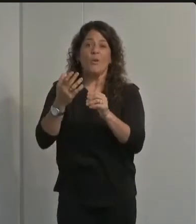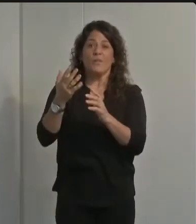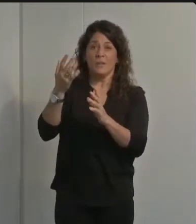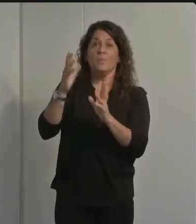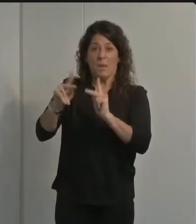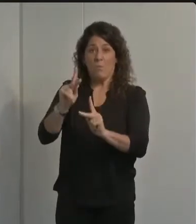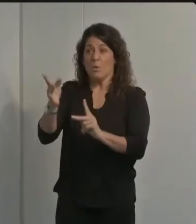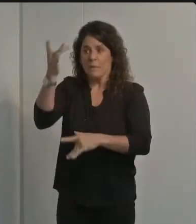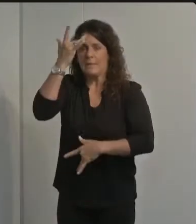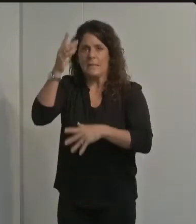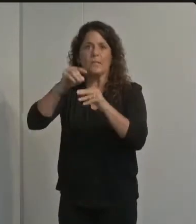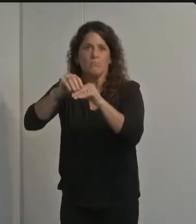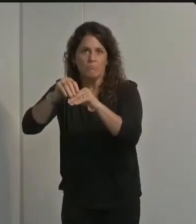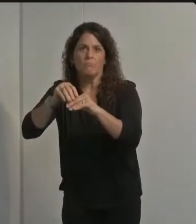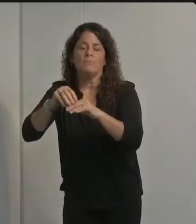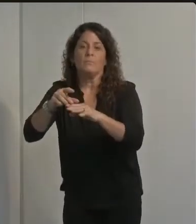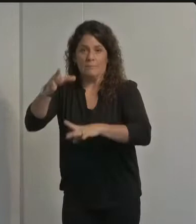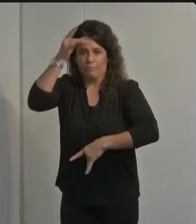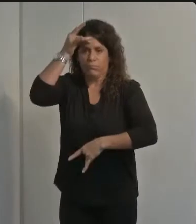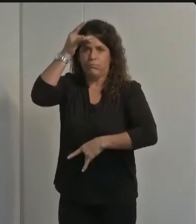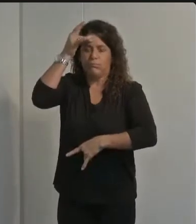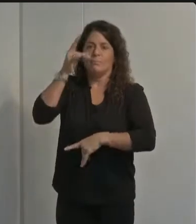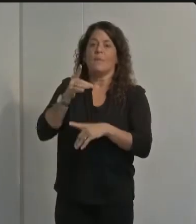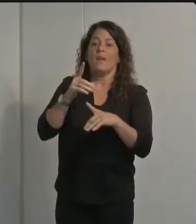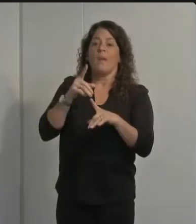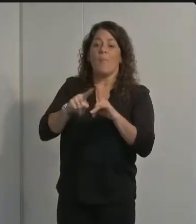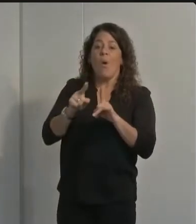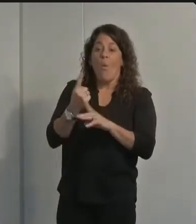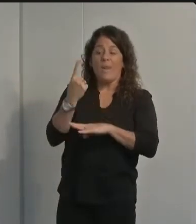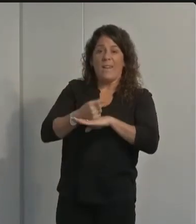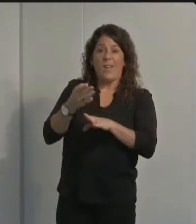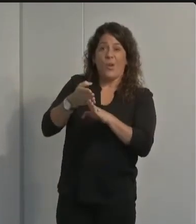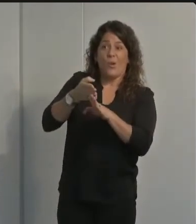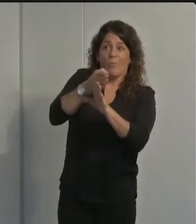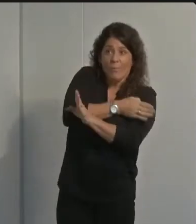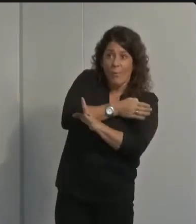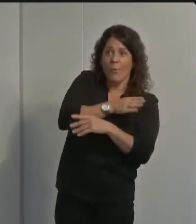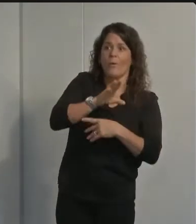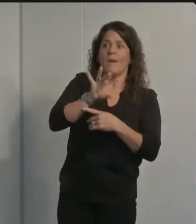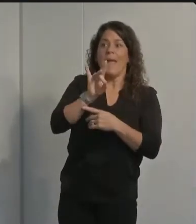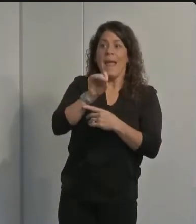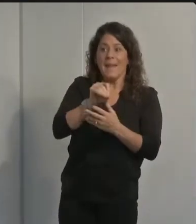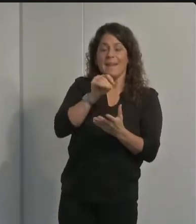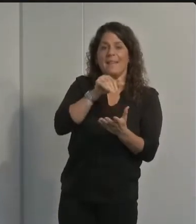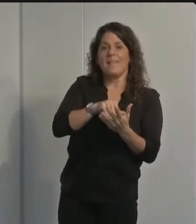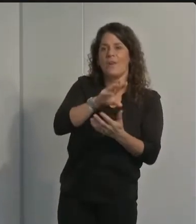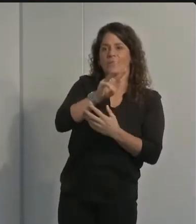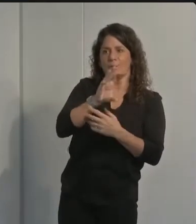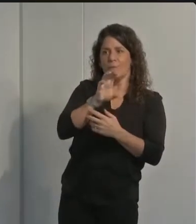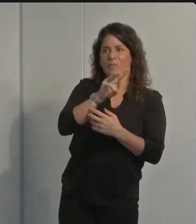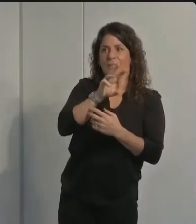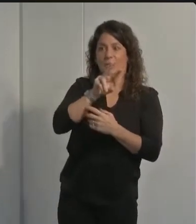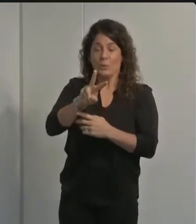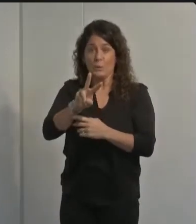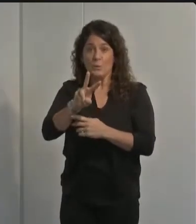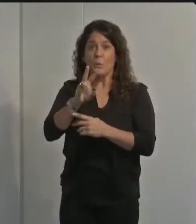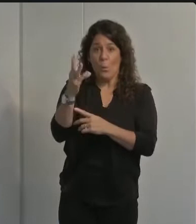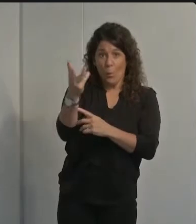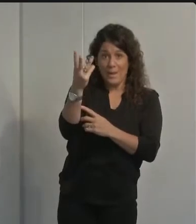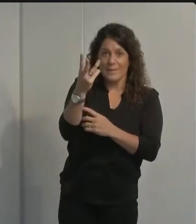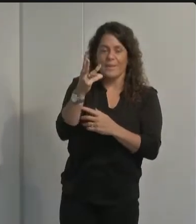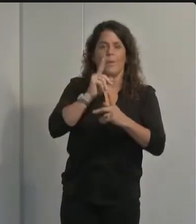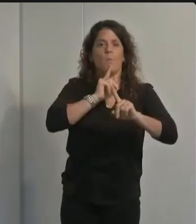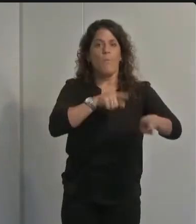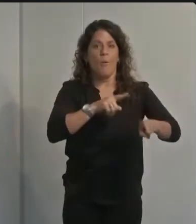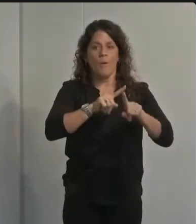sixty two infections set a day earlier covet 19 infections have actually been increasing across the united states at the